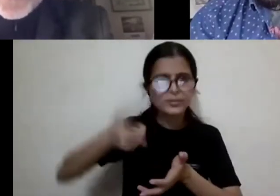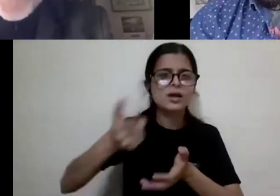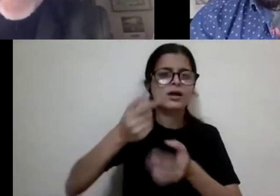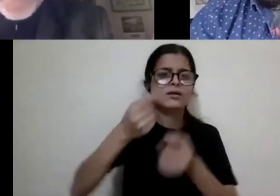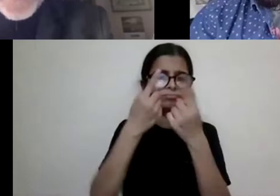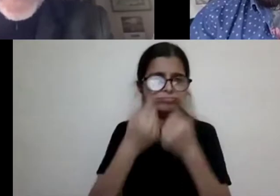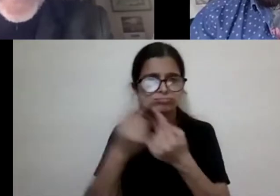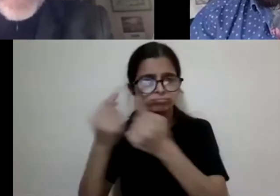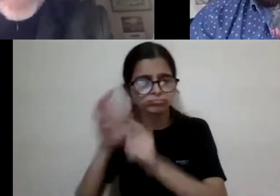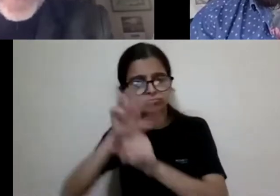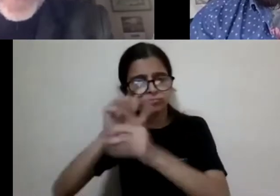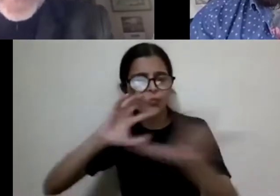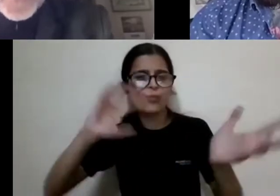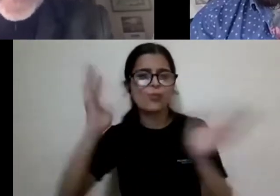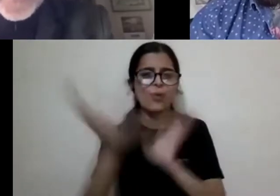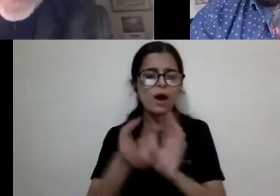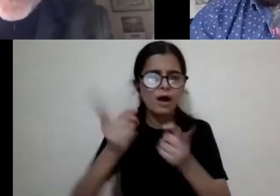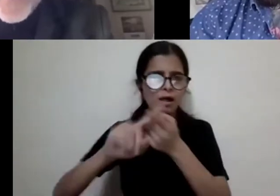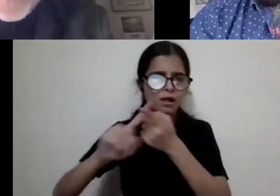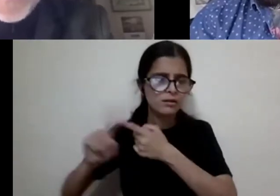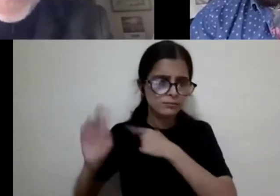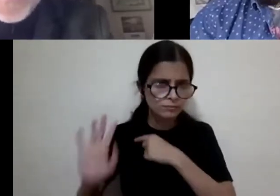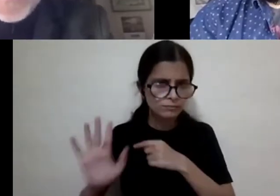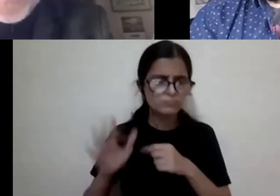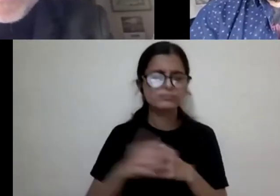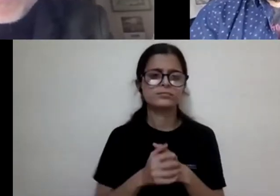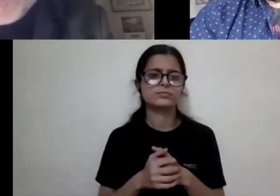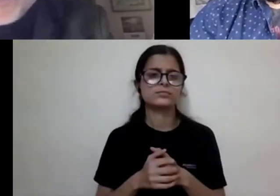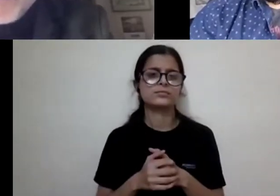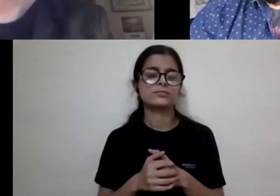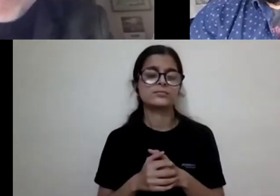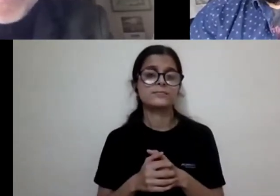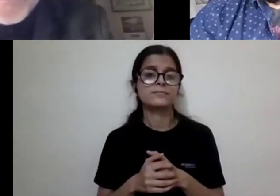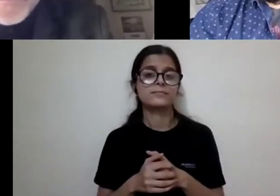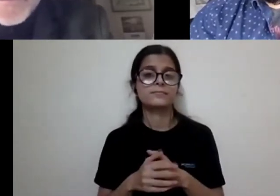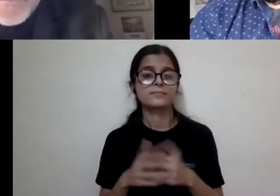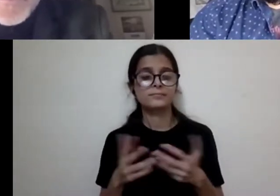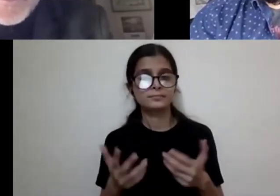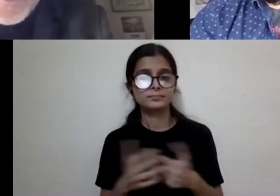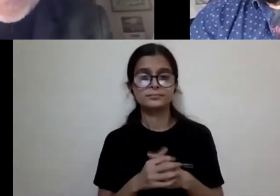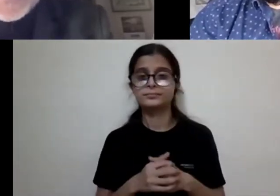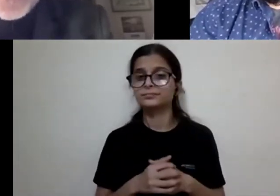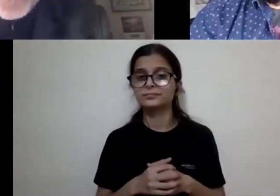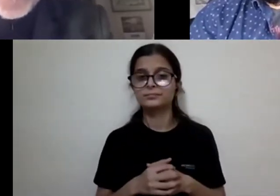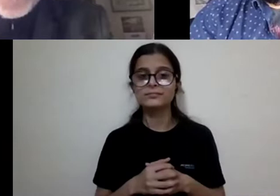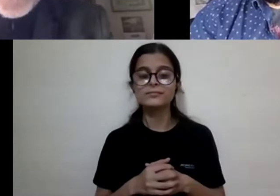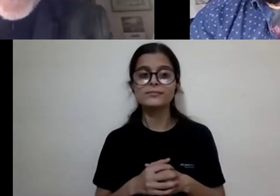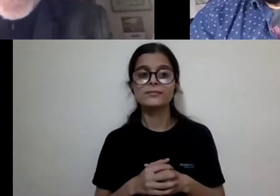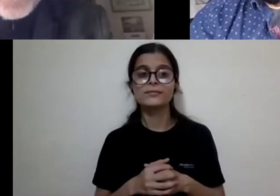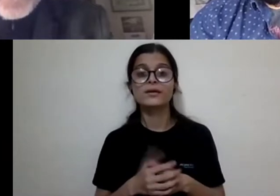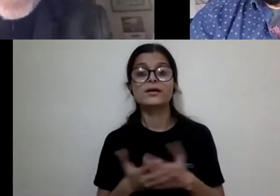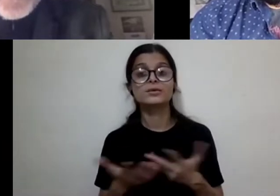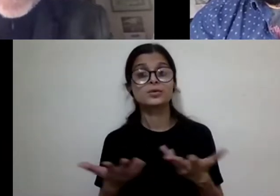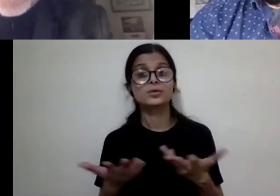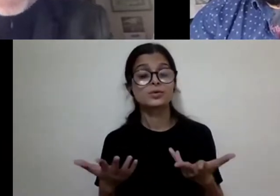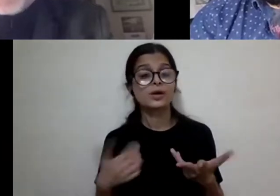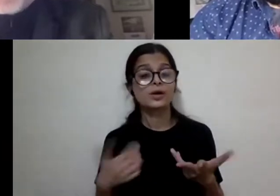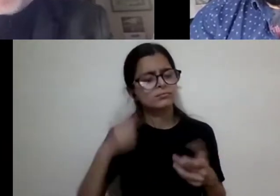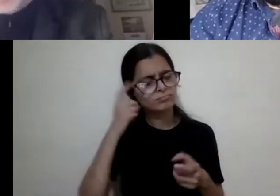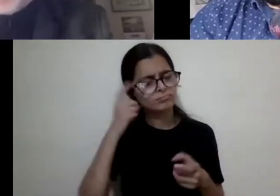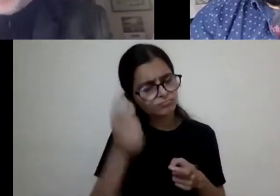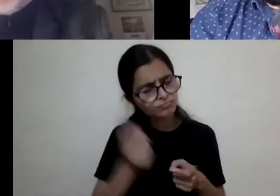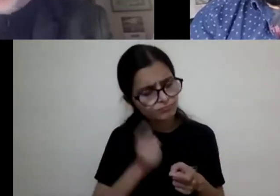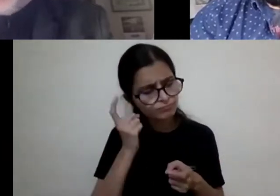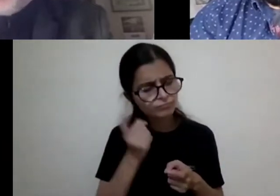the world and in a kind of imperialist, colonialist way. And, um, so, so I think we, you know, so I